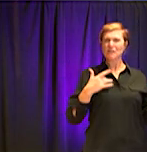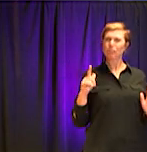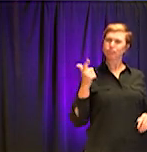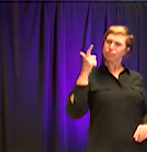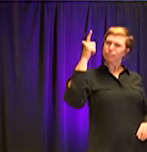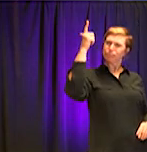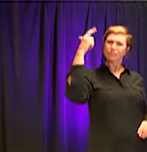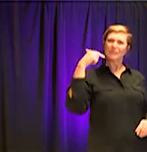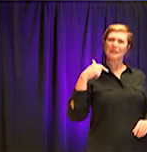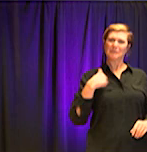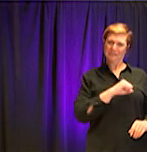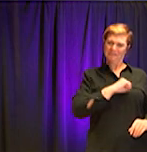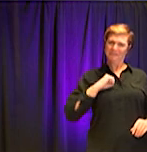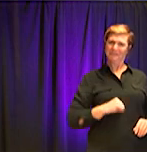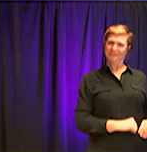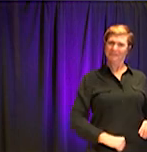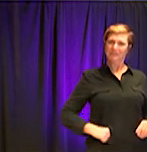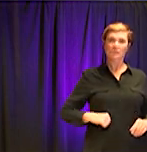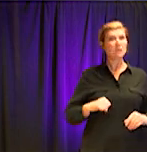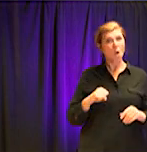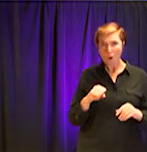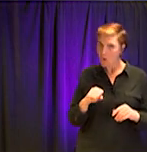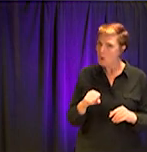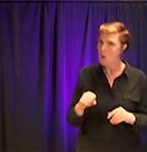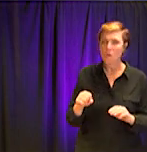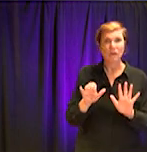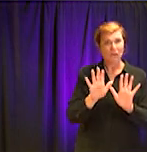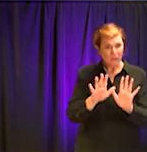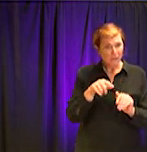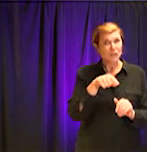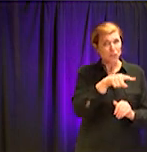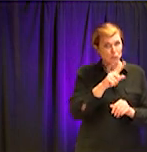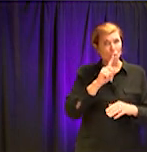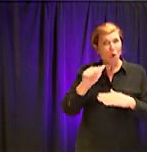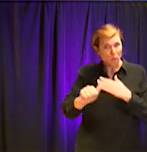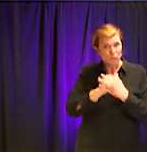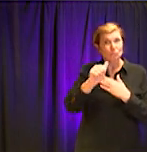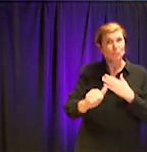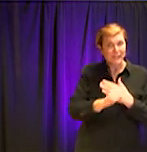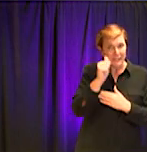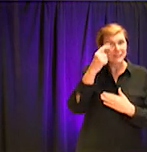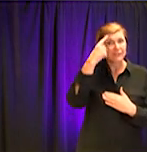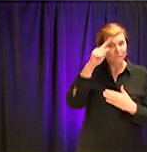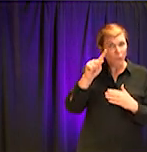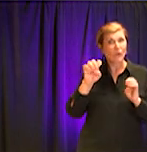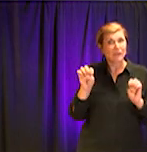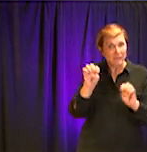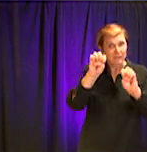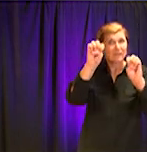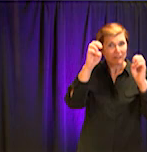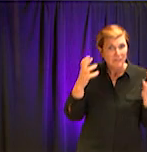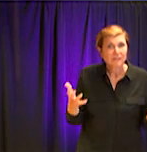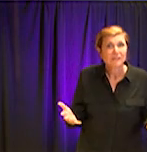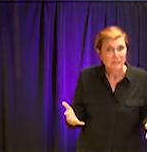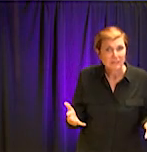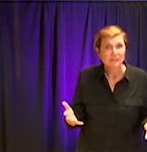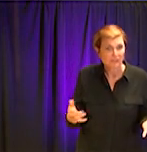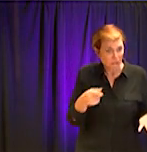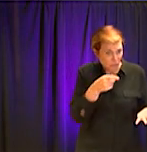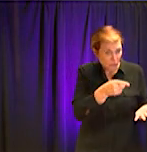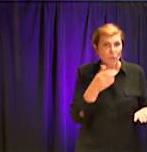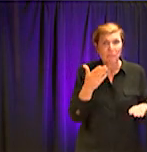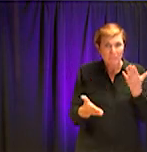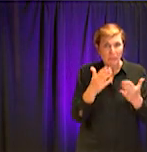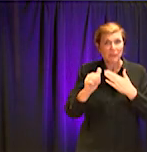this illness. And, um, and so that is, again, it's a clarion call for me that even young people, um,